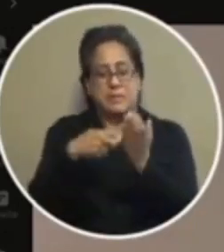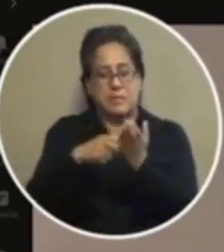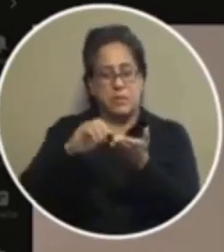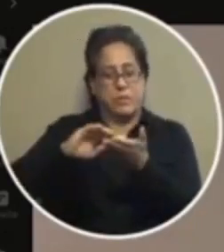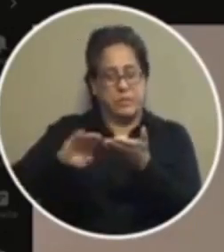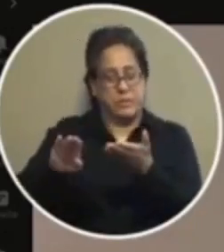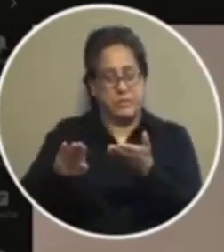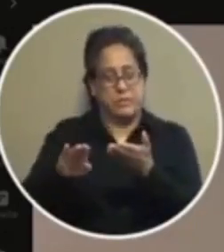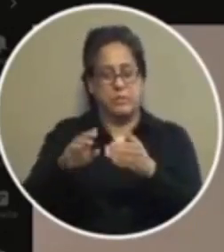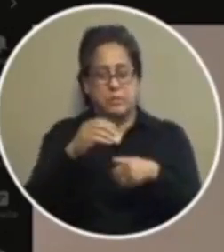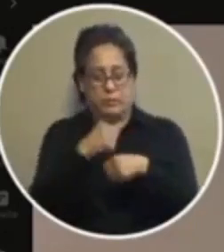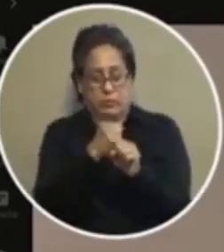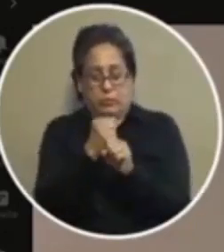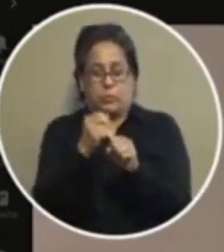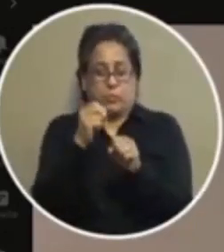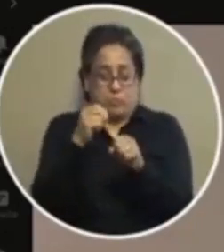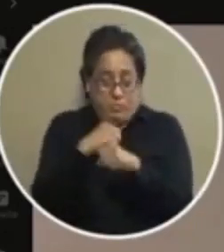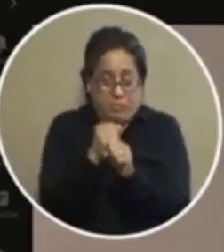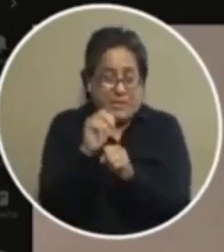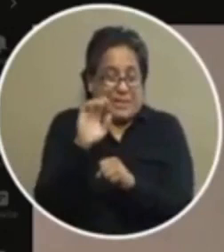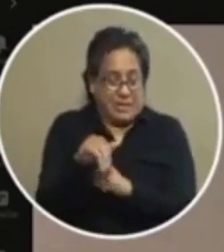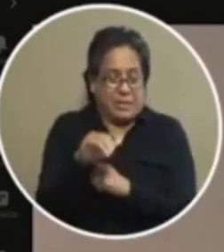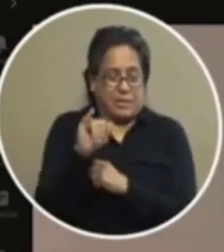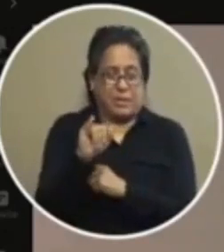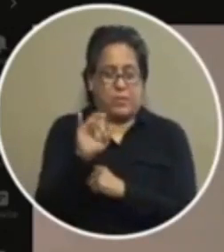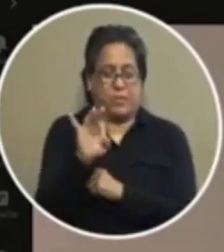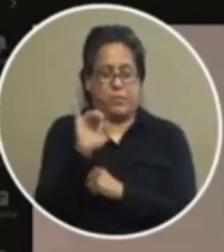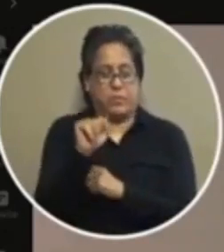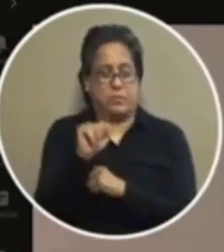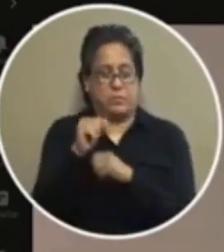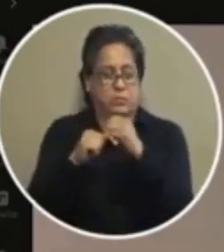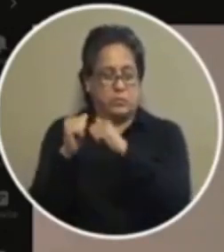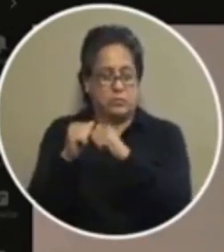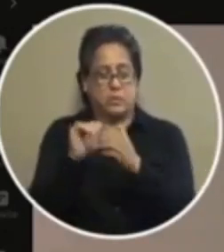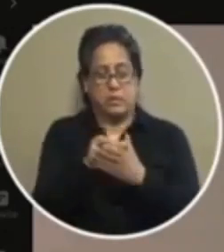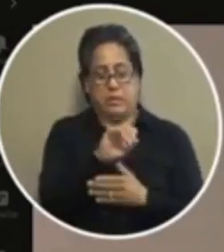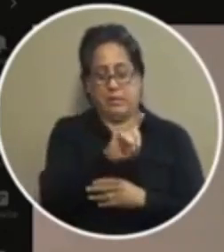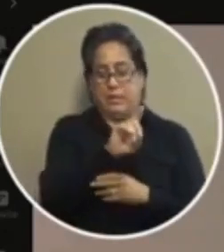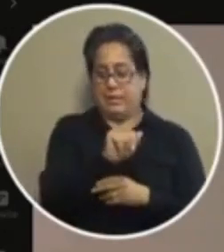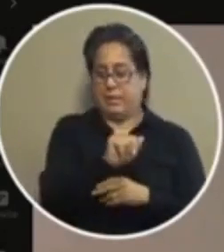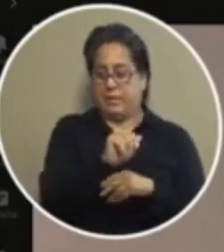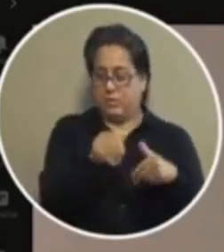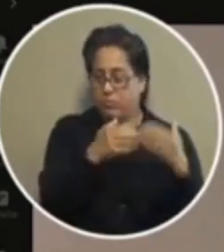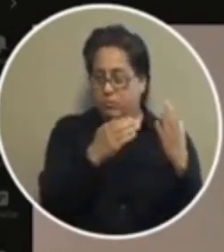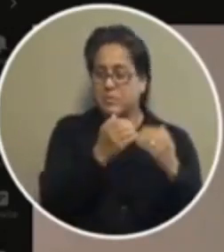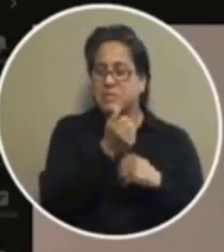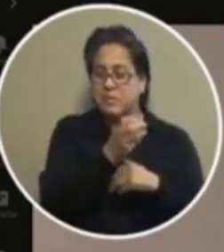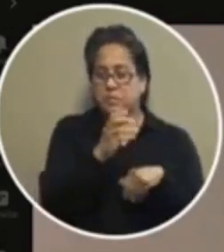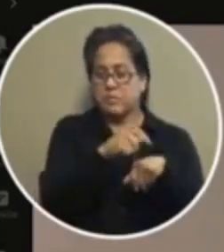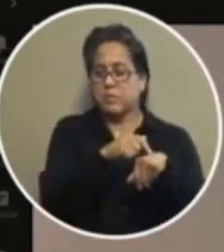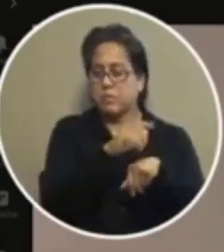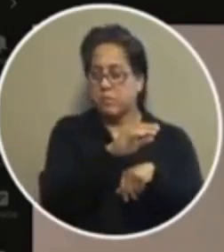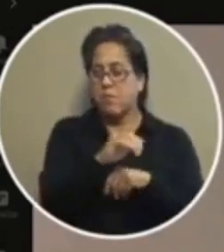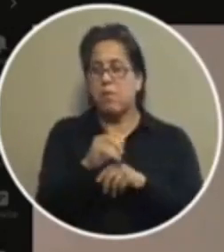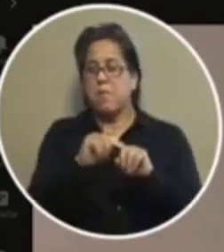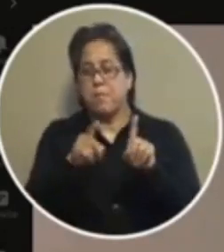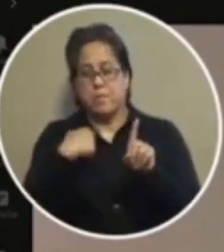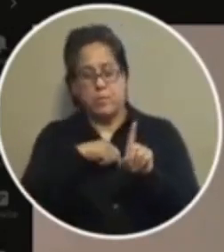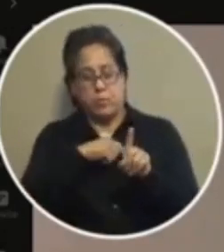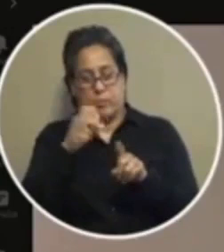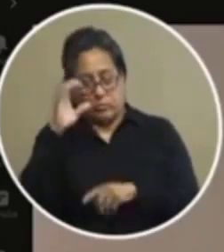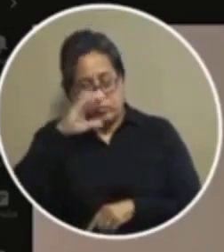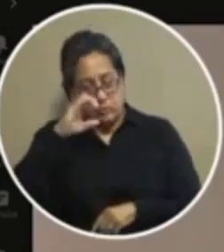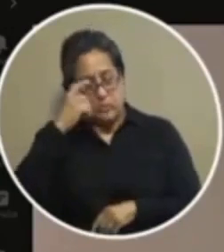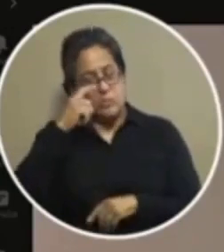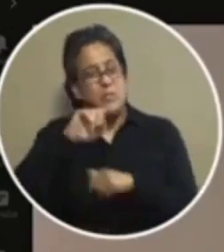create that infrastructure that we need that district attorney esparza has brought up several times we were seeking that